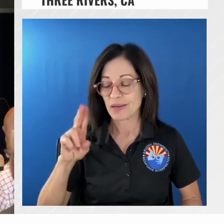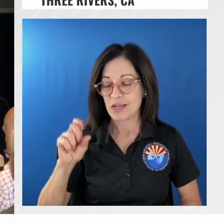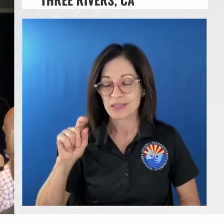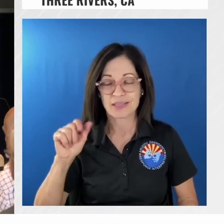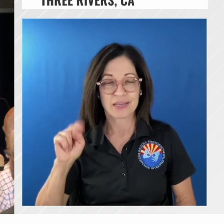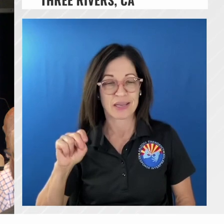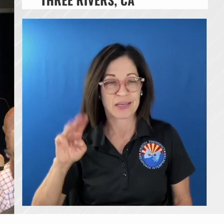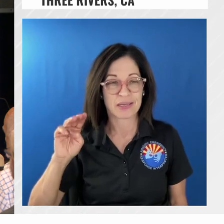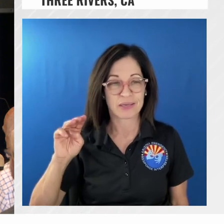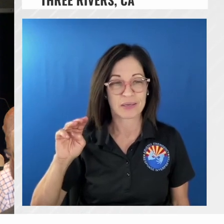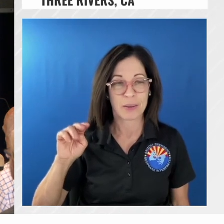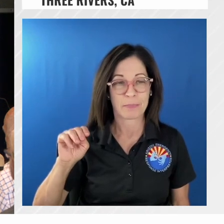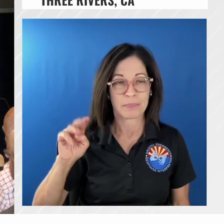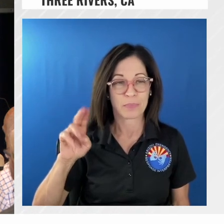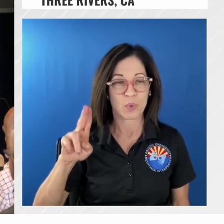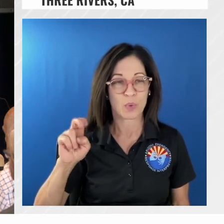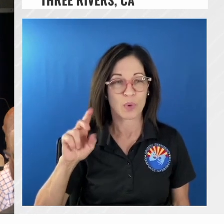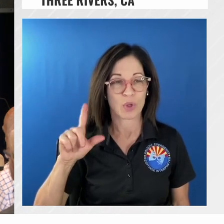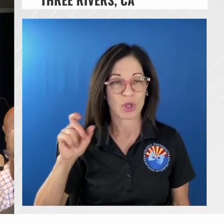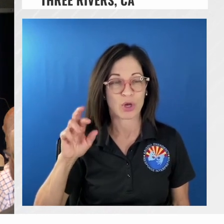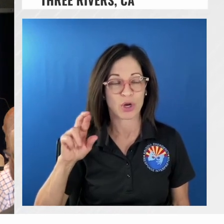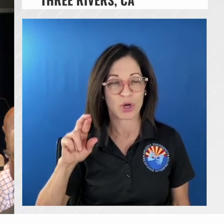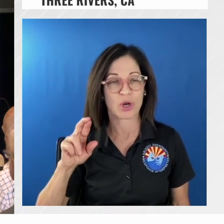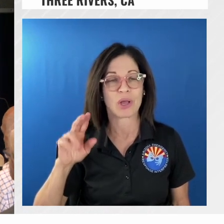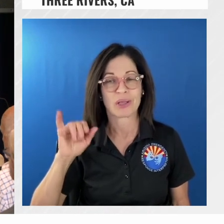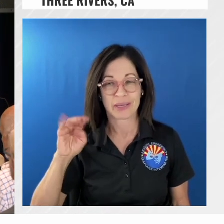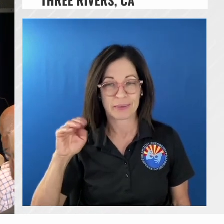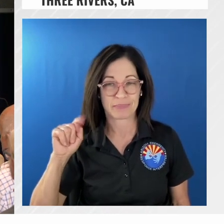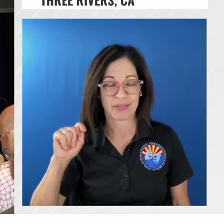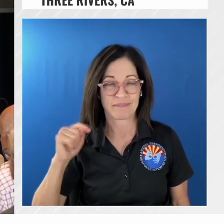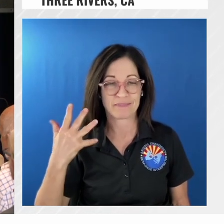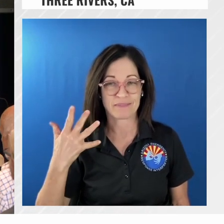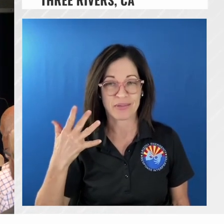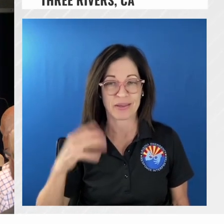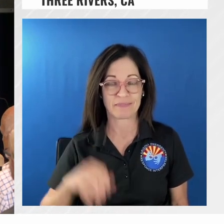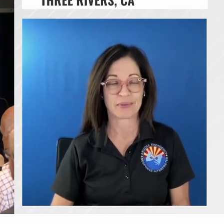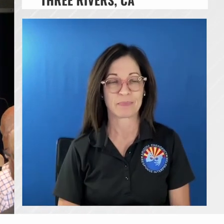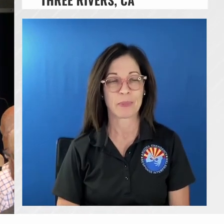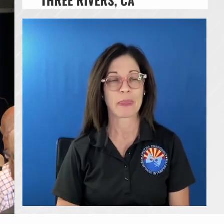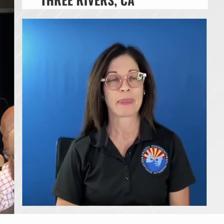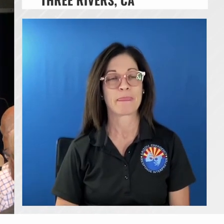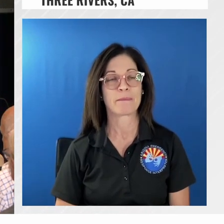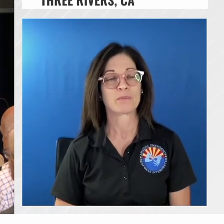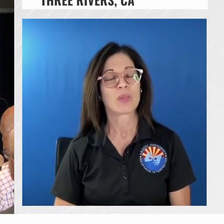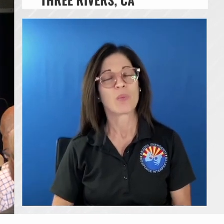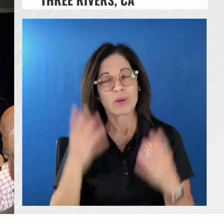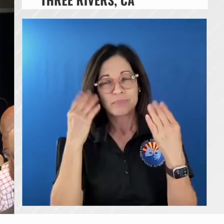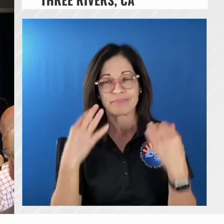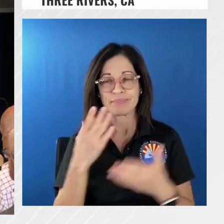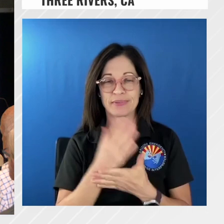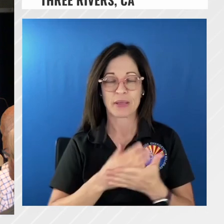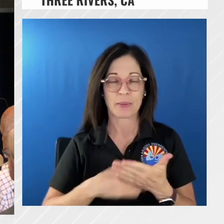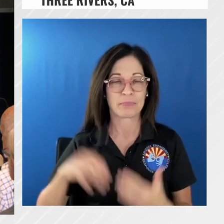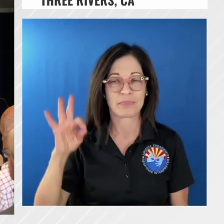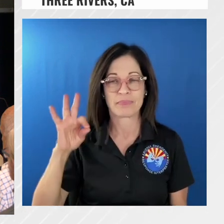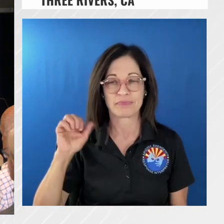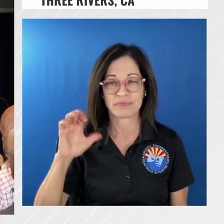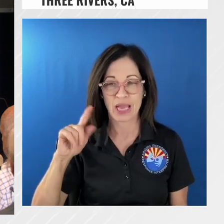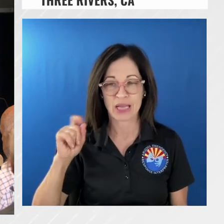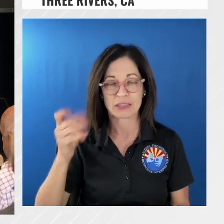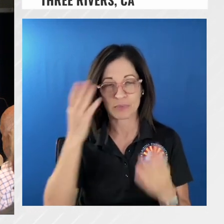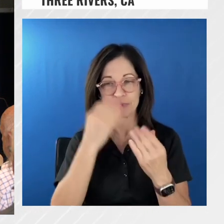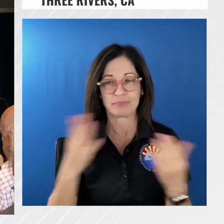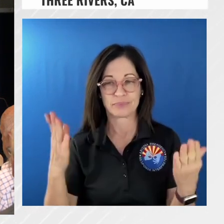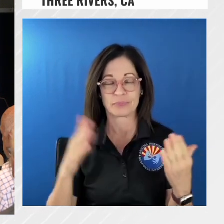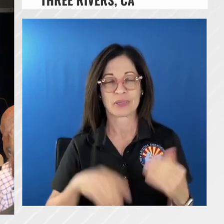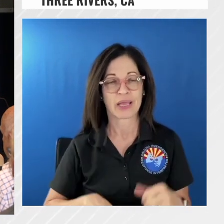um so uh speaking to you guys i want to give you a couple some updated facts uh we just released at 1800 with